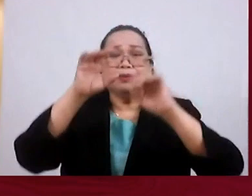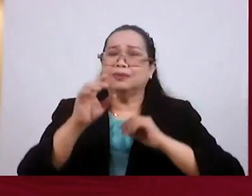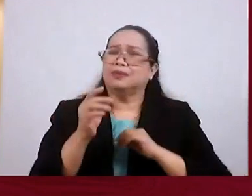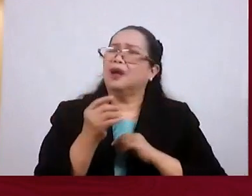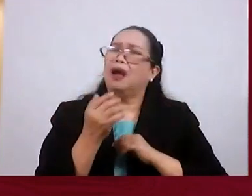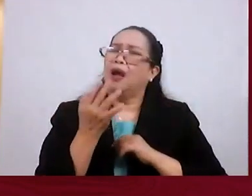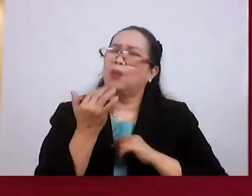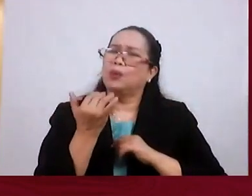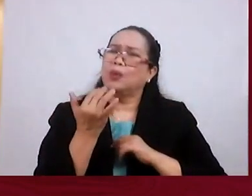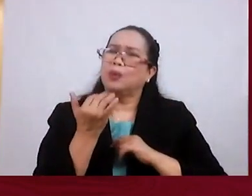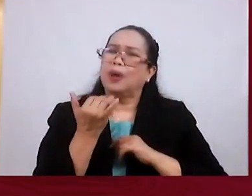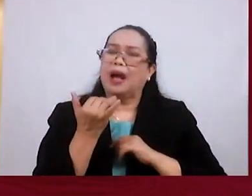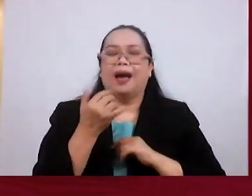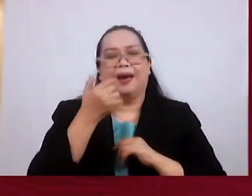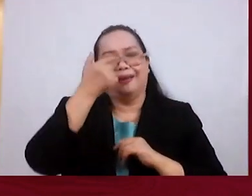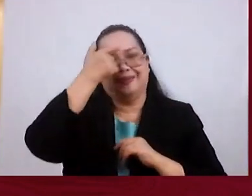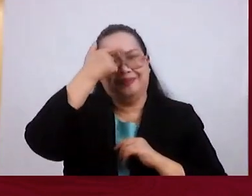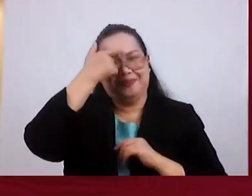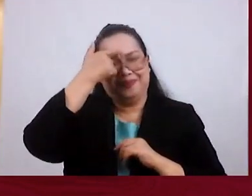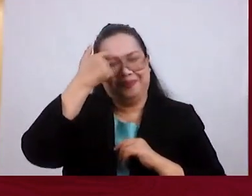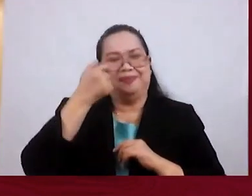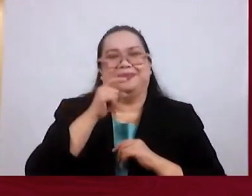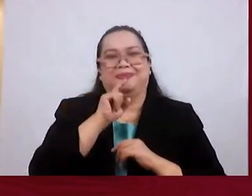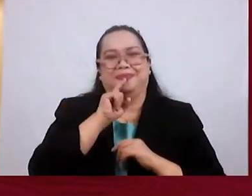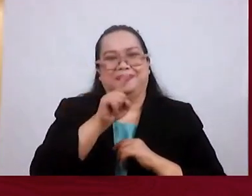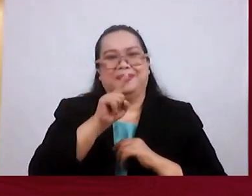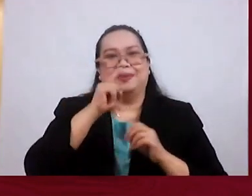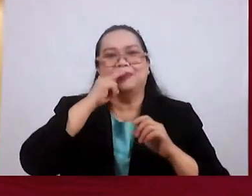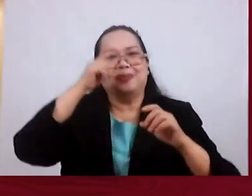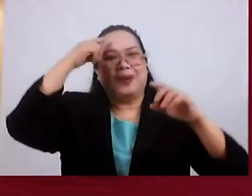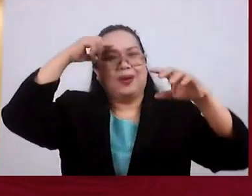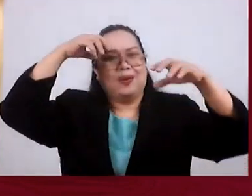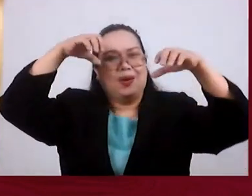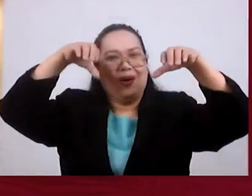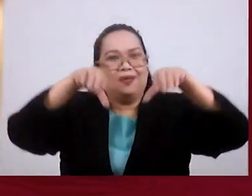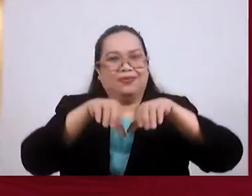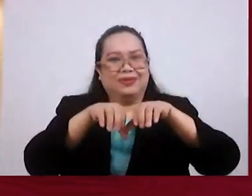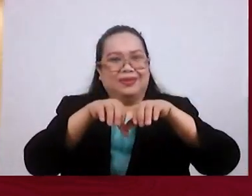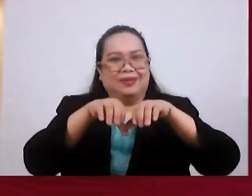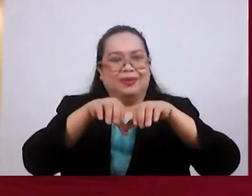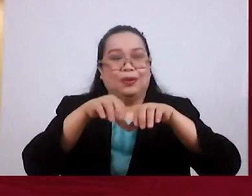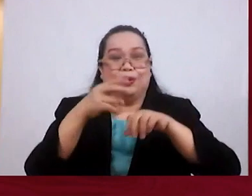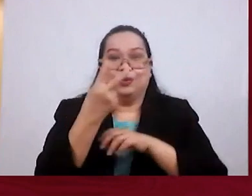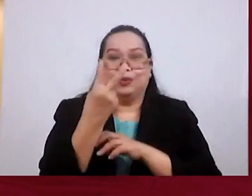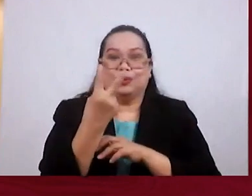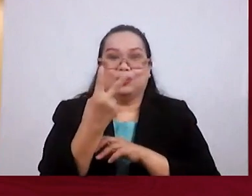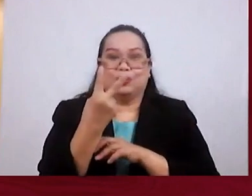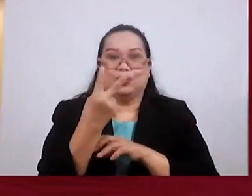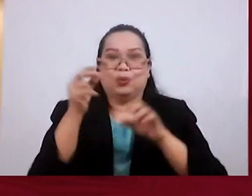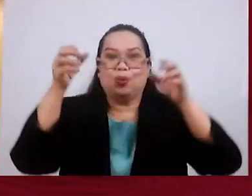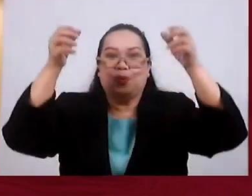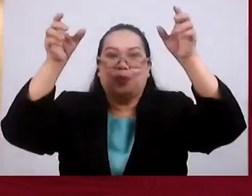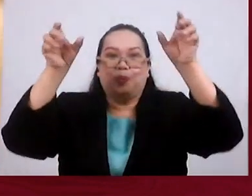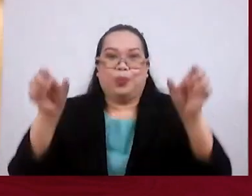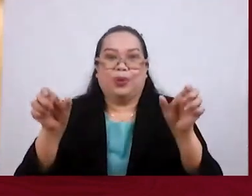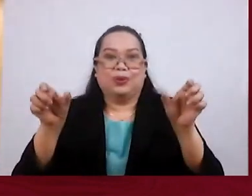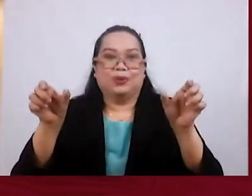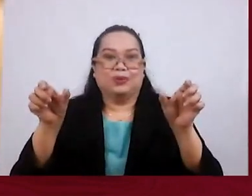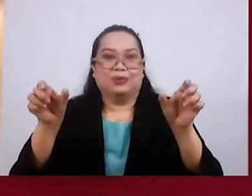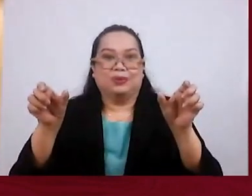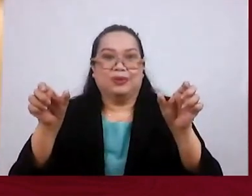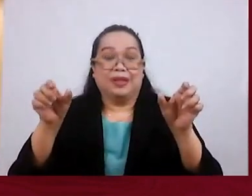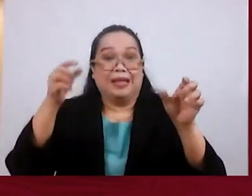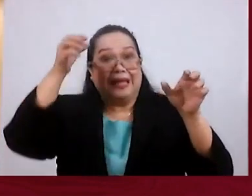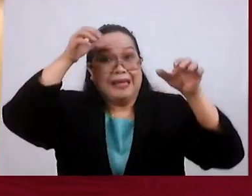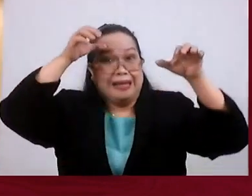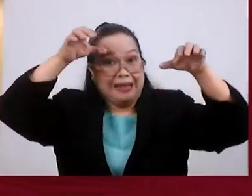say that, Pastor? Because covenant, Covenant, Refers to two entities. In a